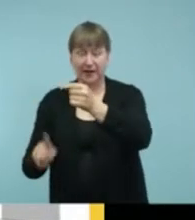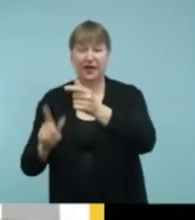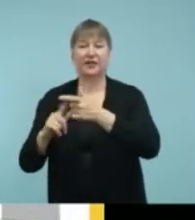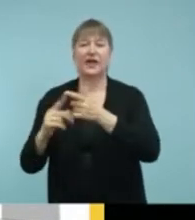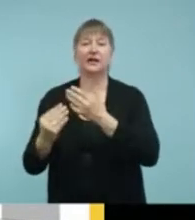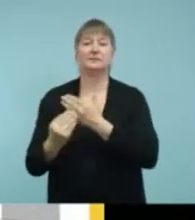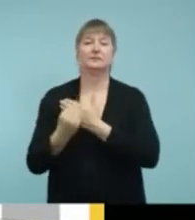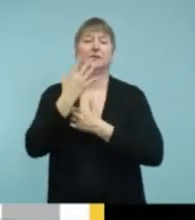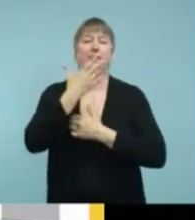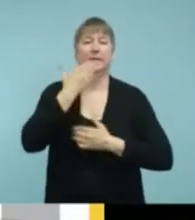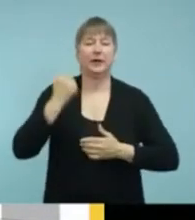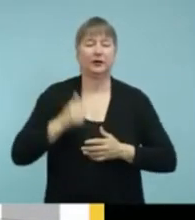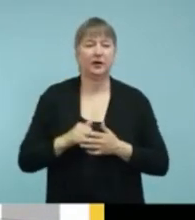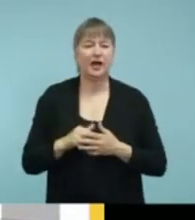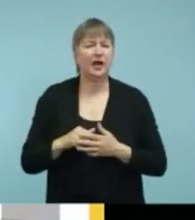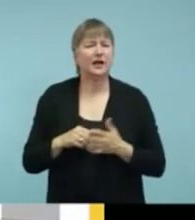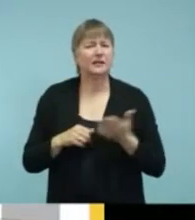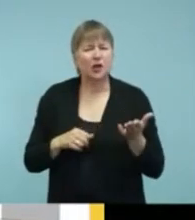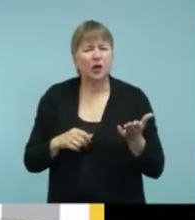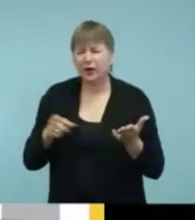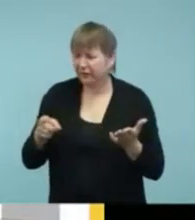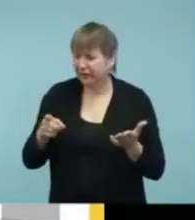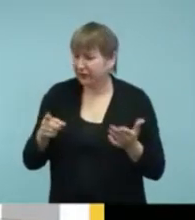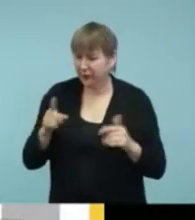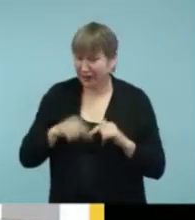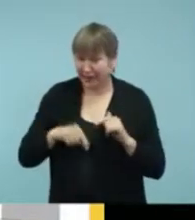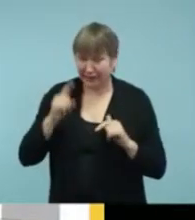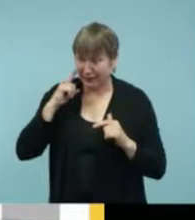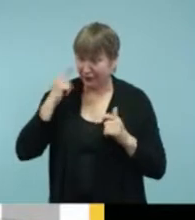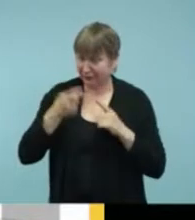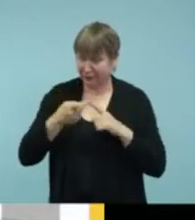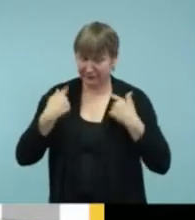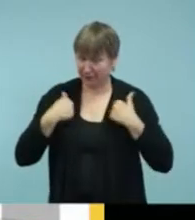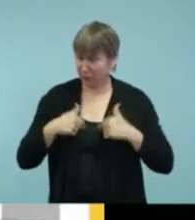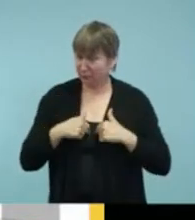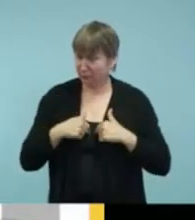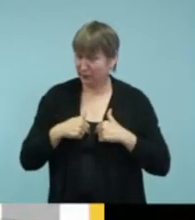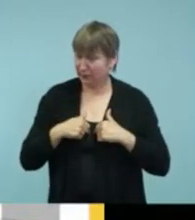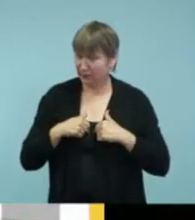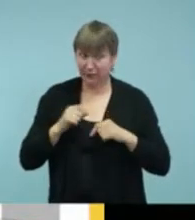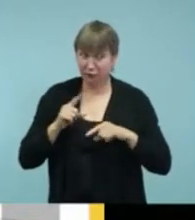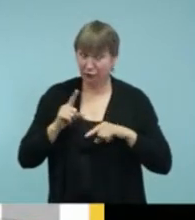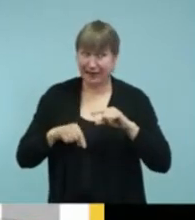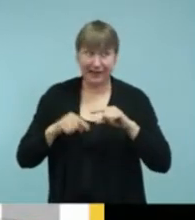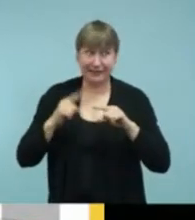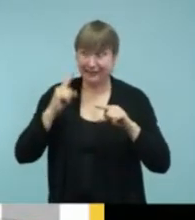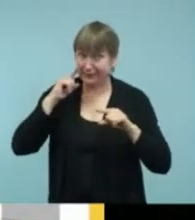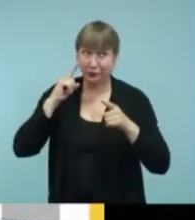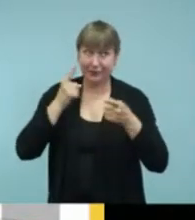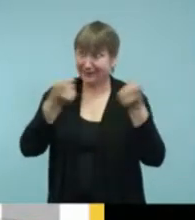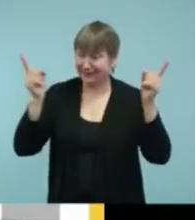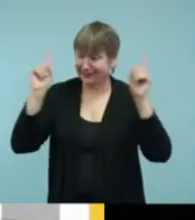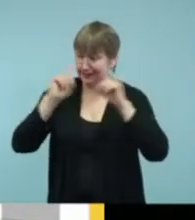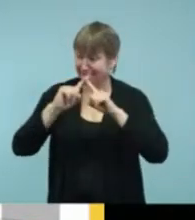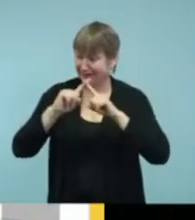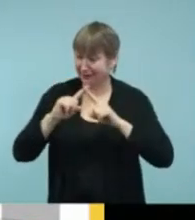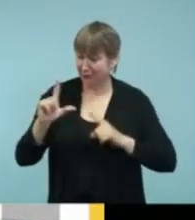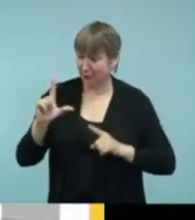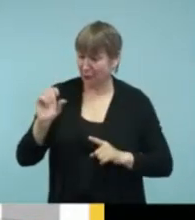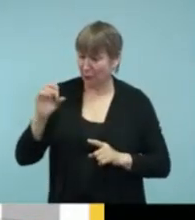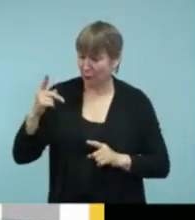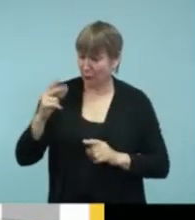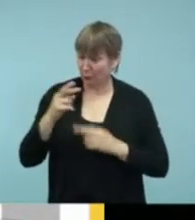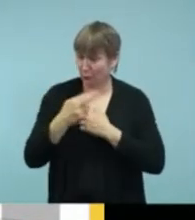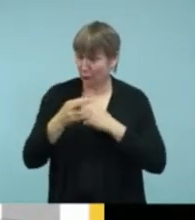and if they're complaining that they're not hearing from their neck loop or they're not able to hear in a hearing loop kind of situation,